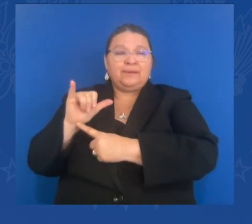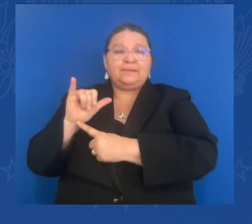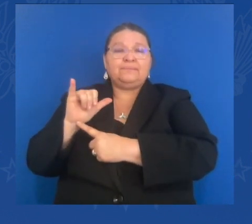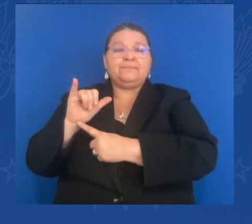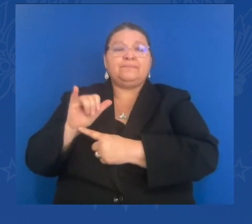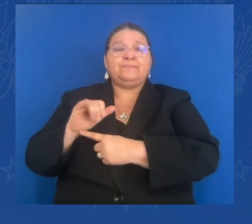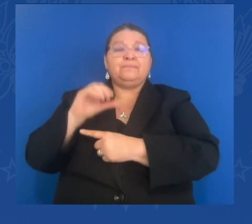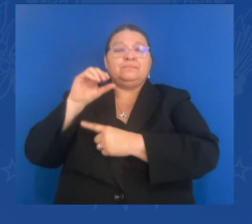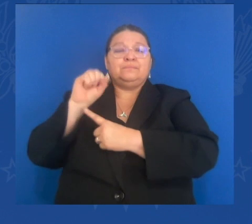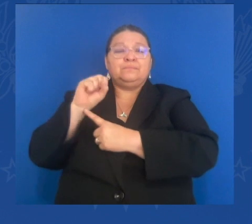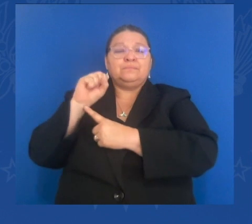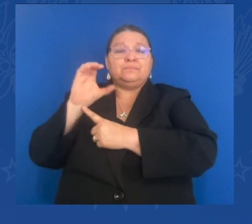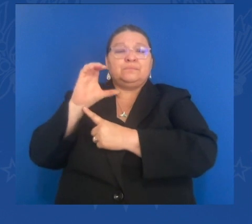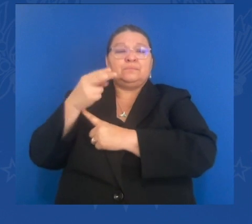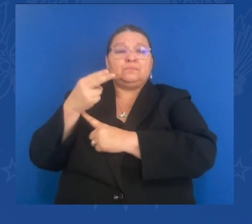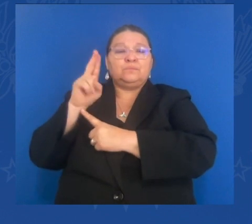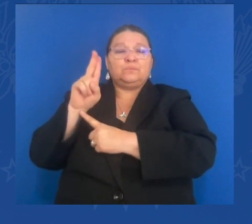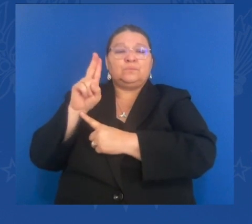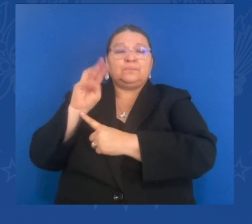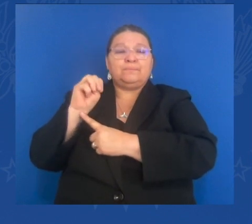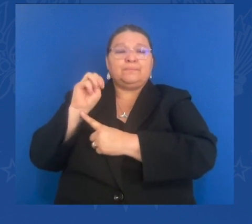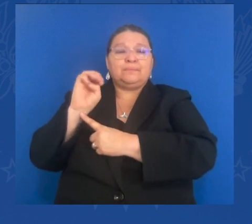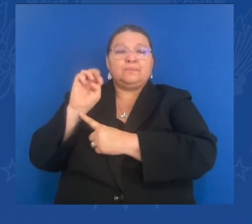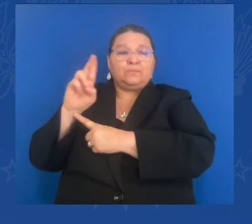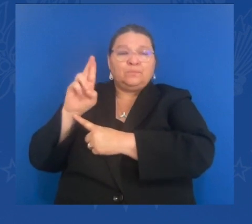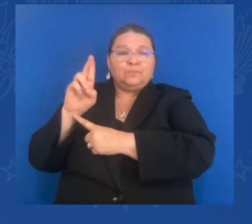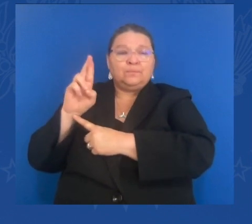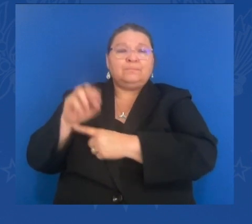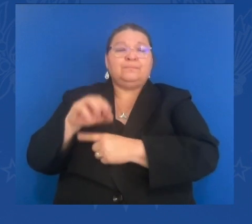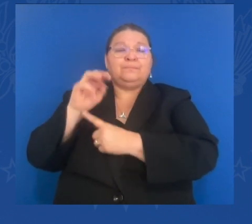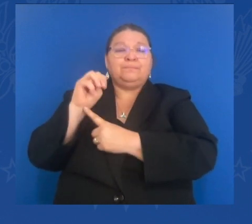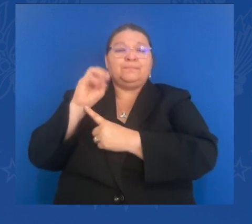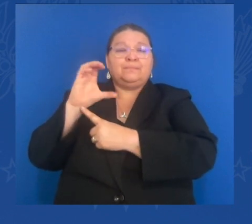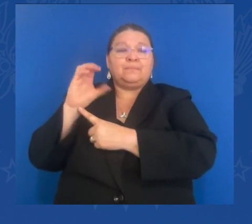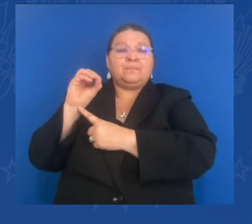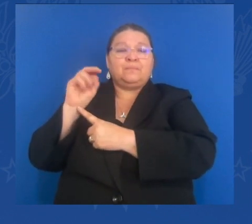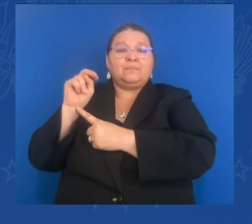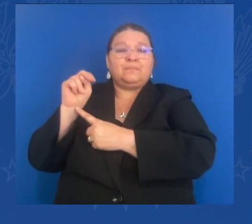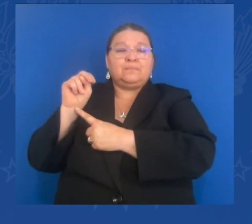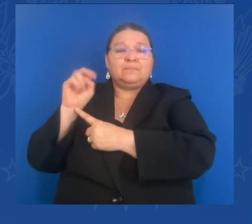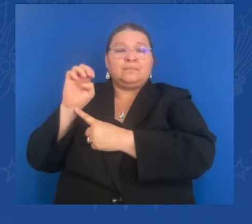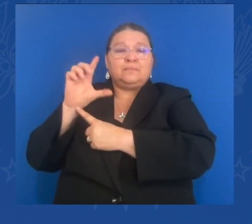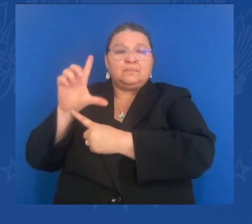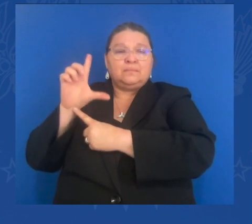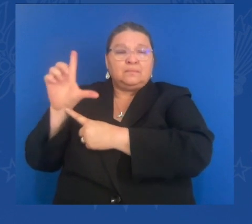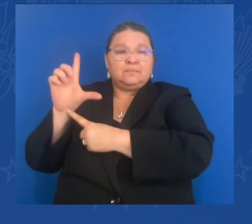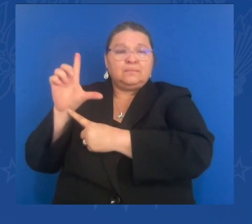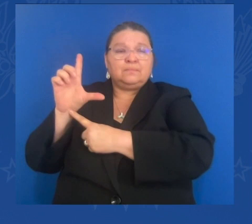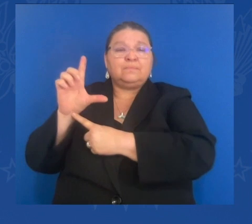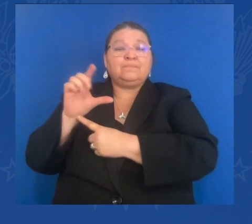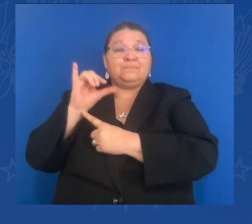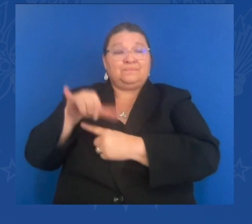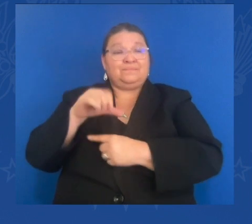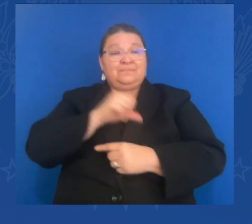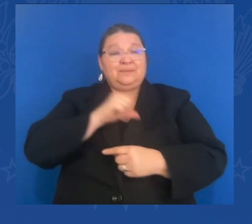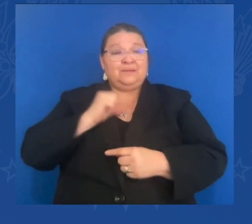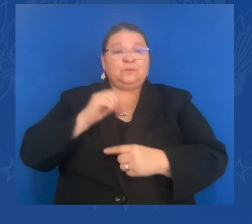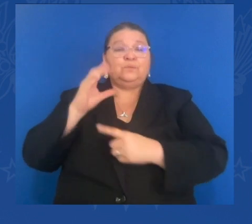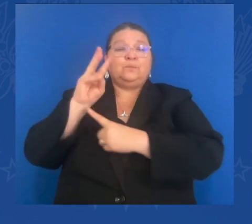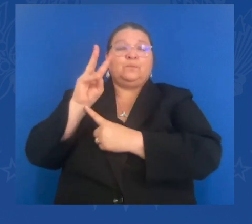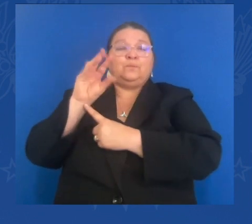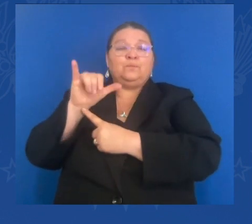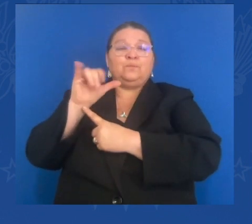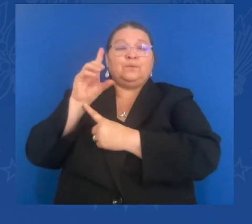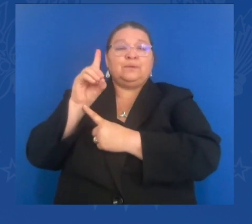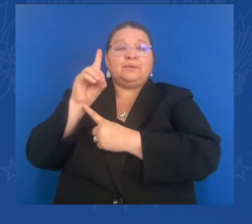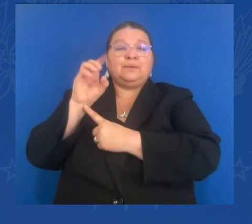I would like to offer a special thanks to Speaker Pelosi, who's been a strong advocate for revoking PNTR, and who agreed to